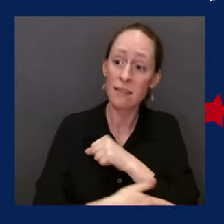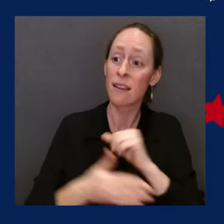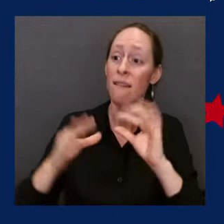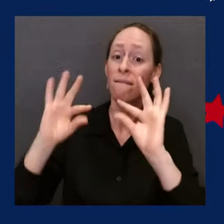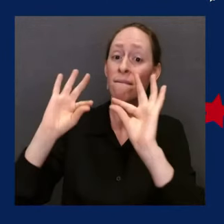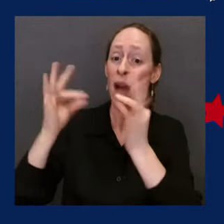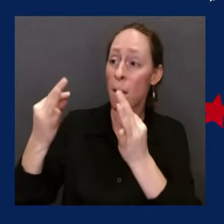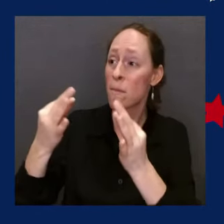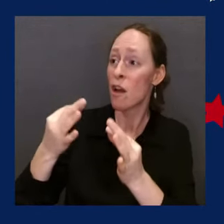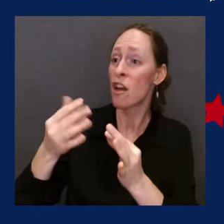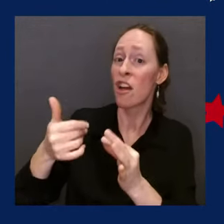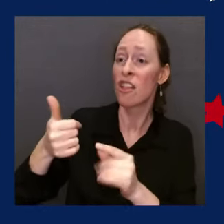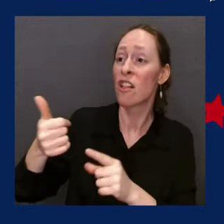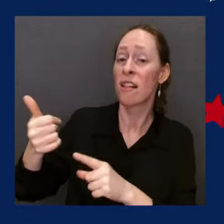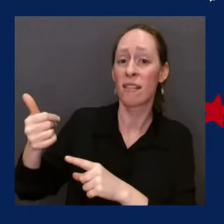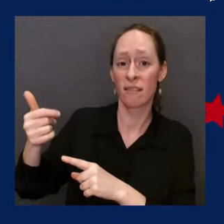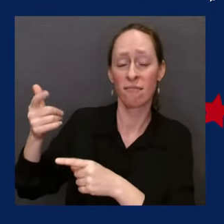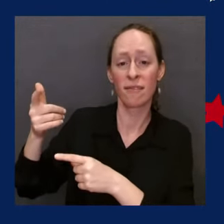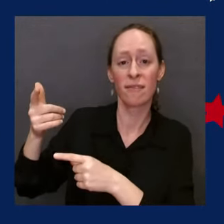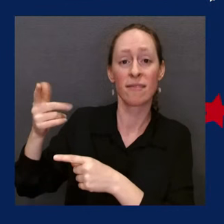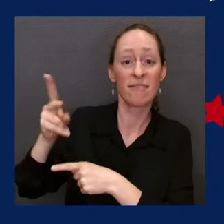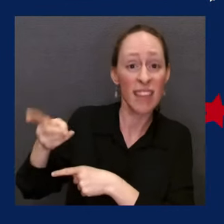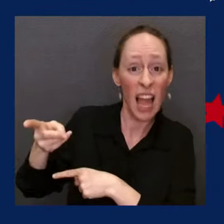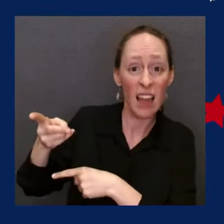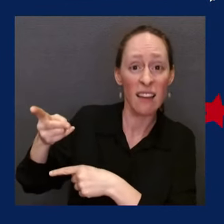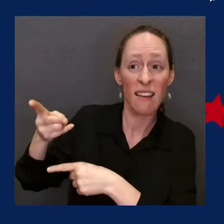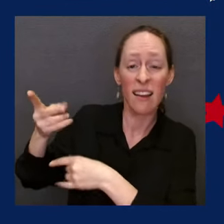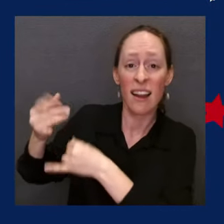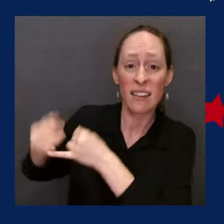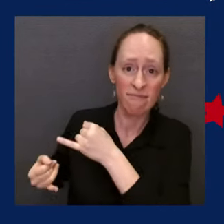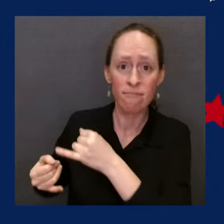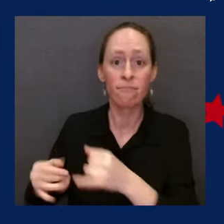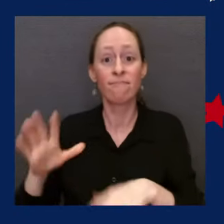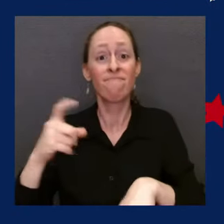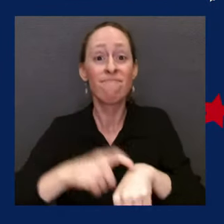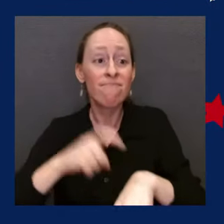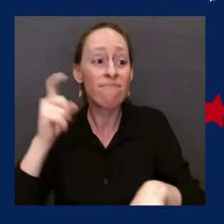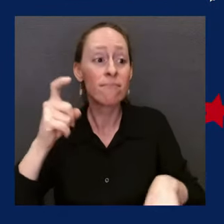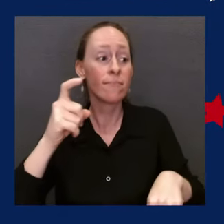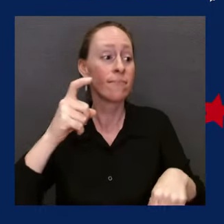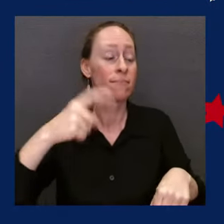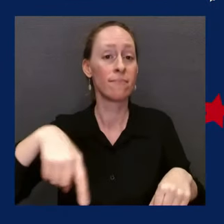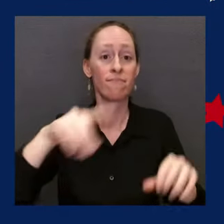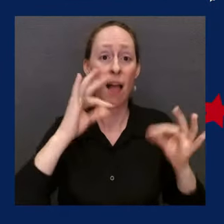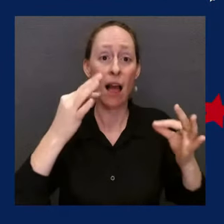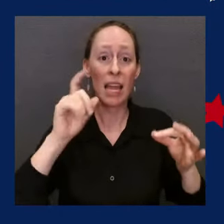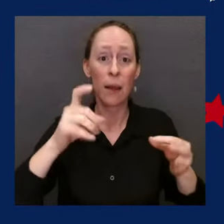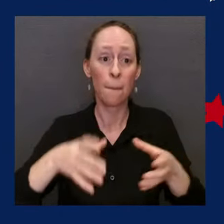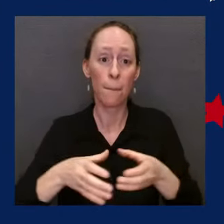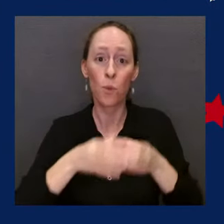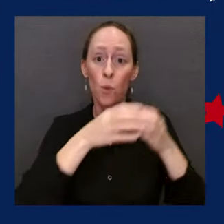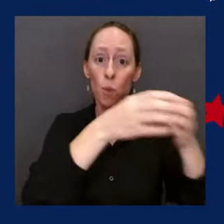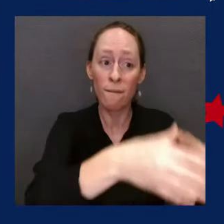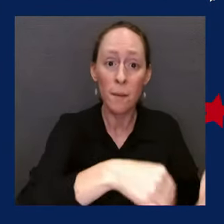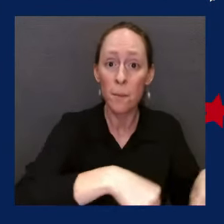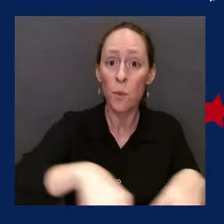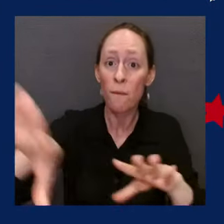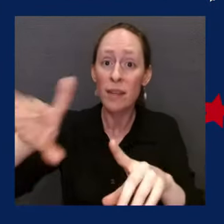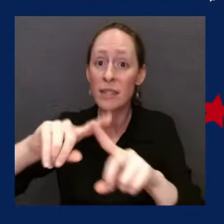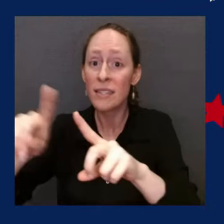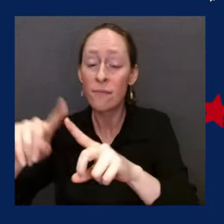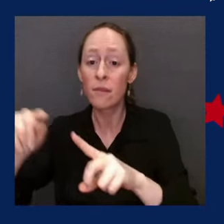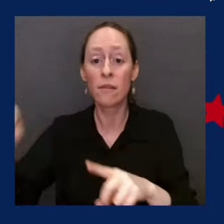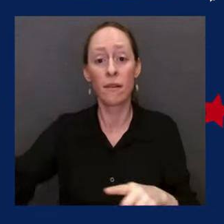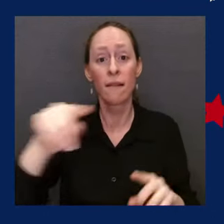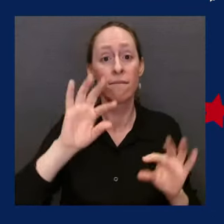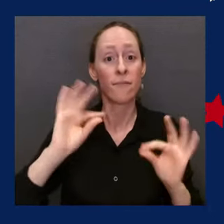friends and jobs, losing sleep when your service member is away, putting your chin up and your shoulders back,